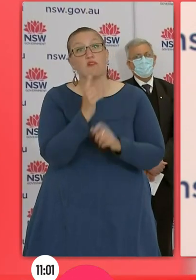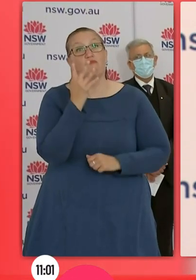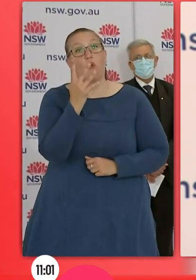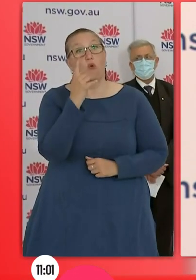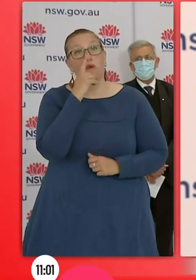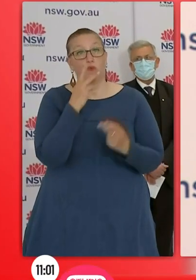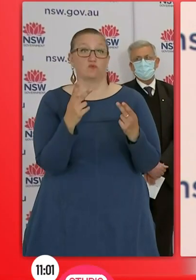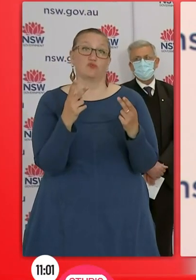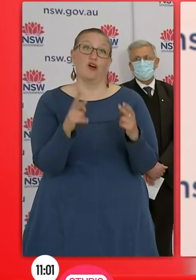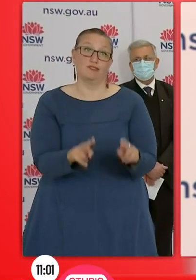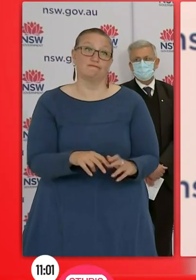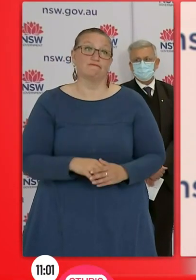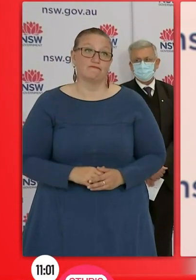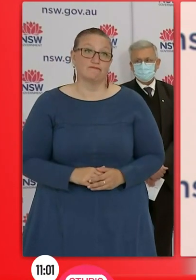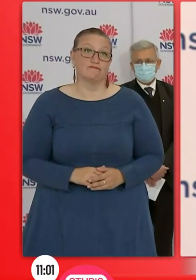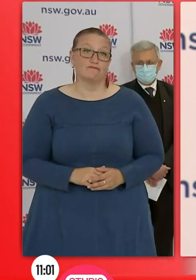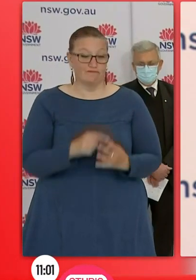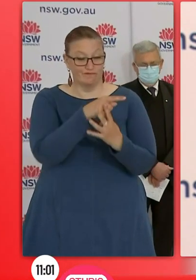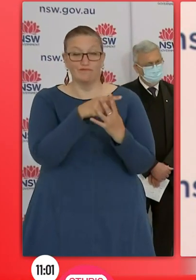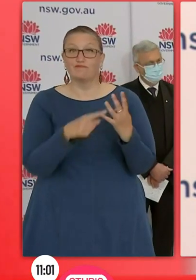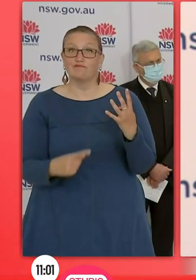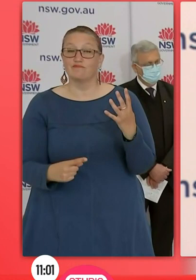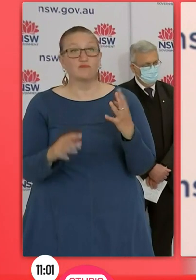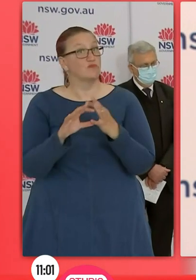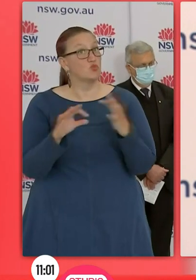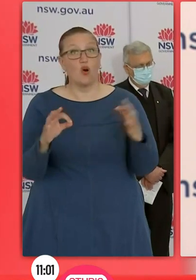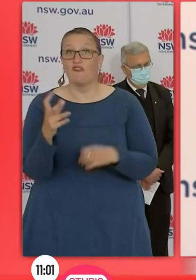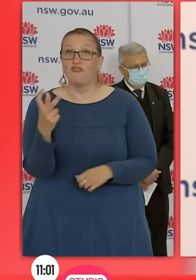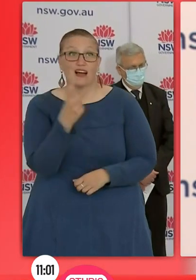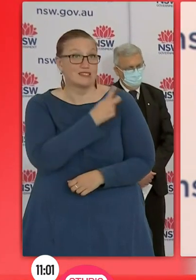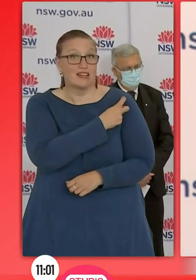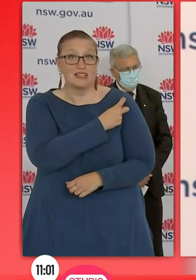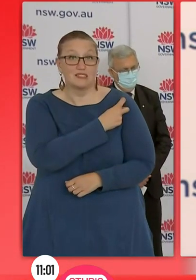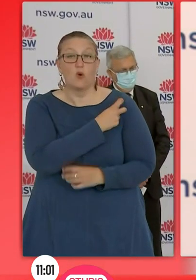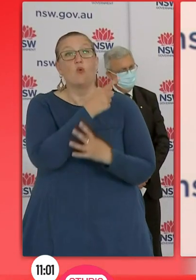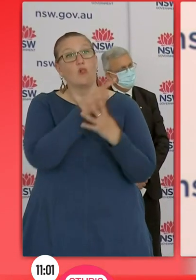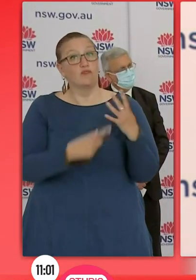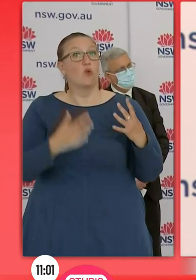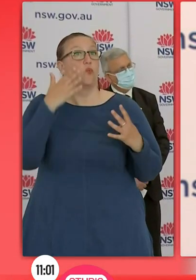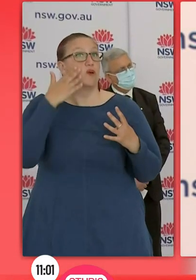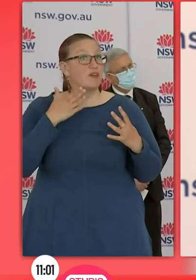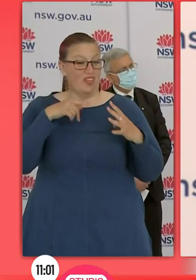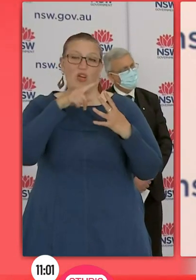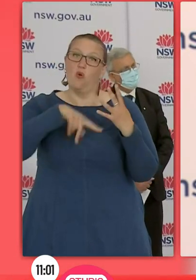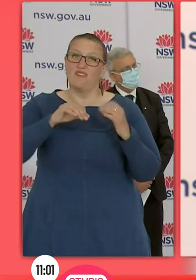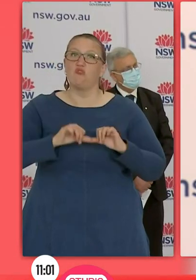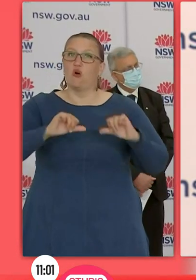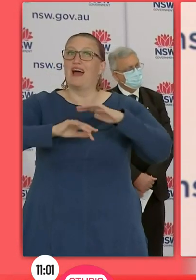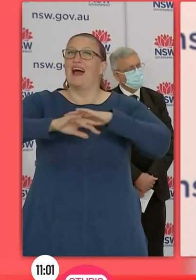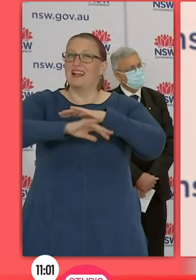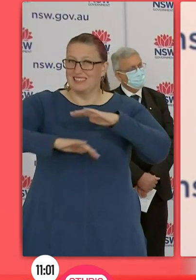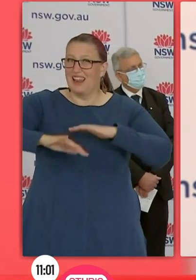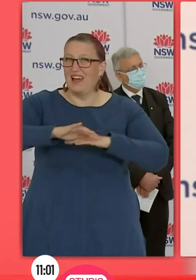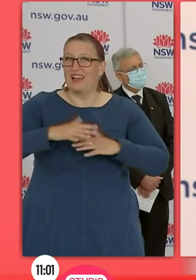Four females who unfortunately weren't vaccinated and who did have underlying health conditions. A woman in her 50s, one in their